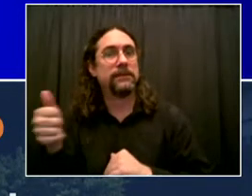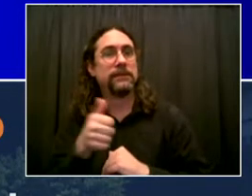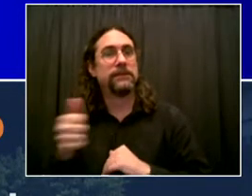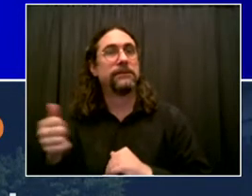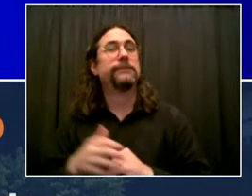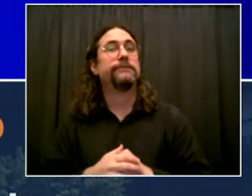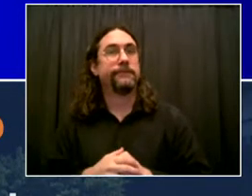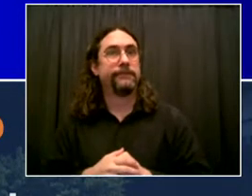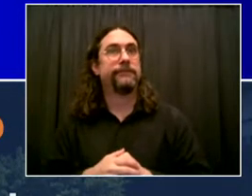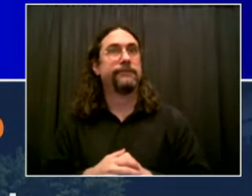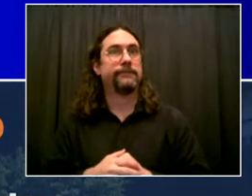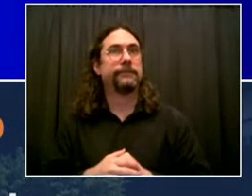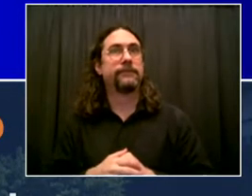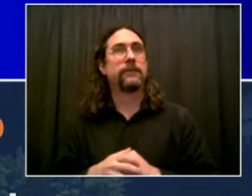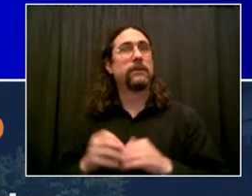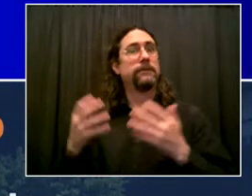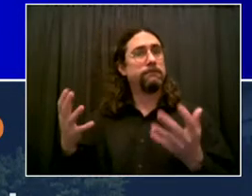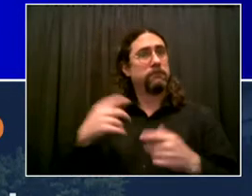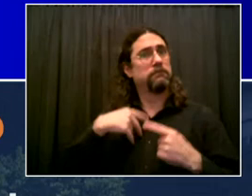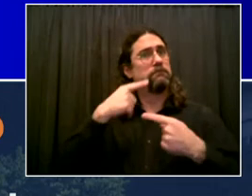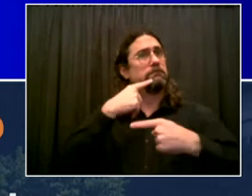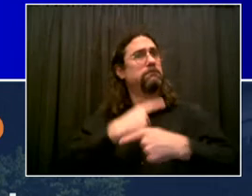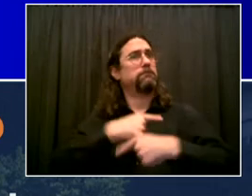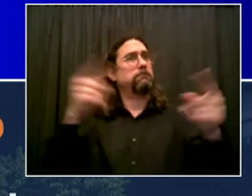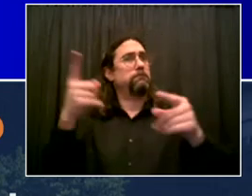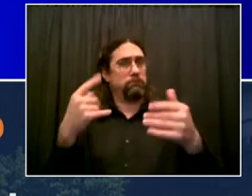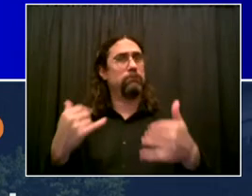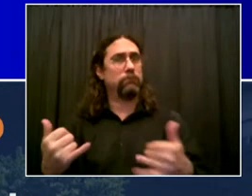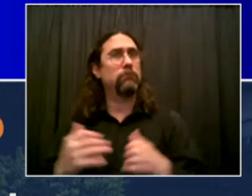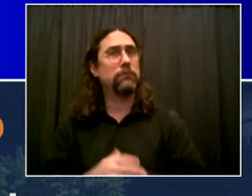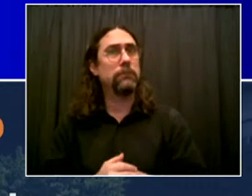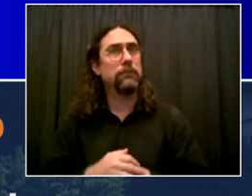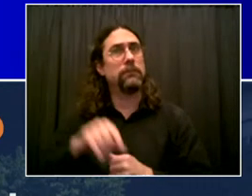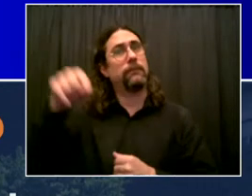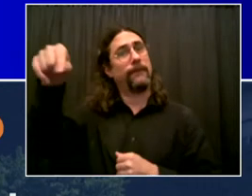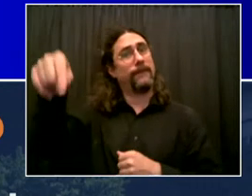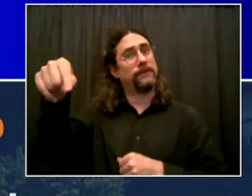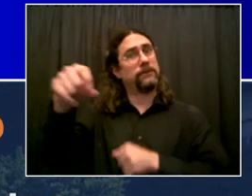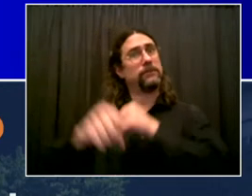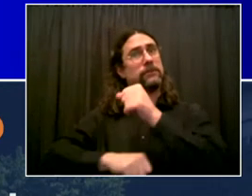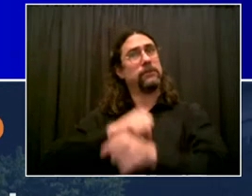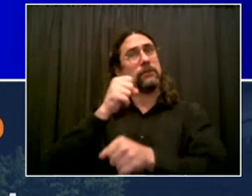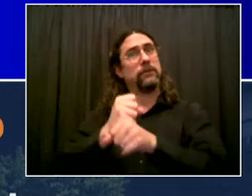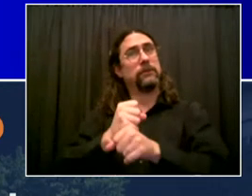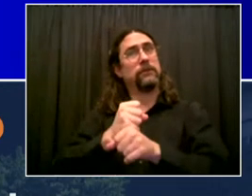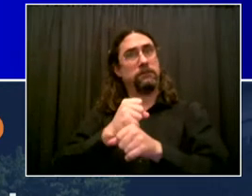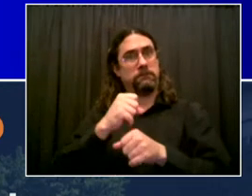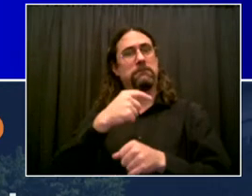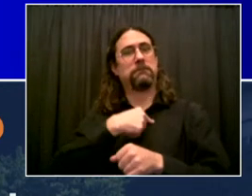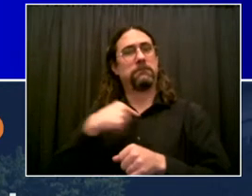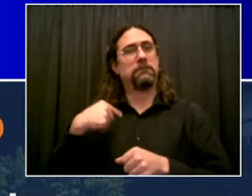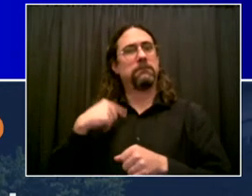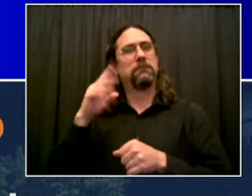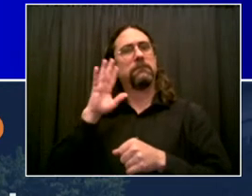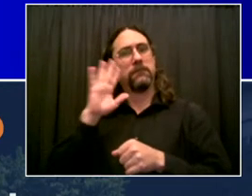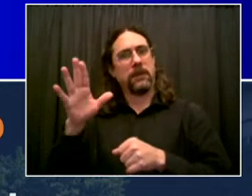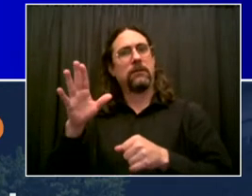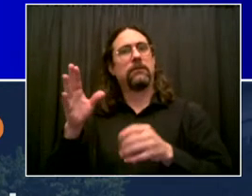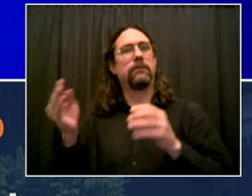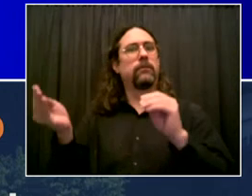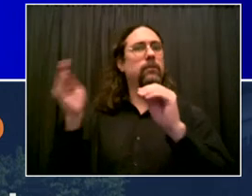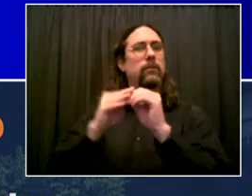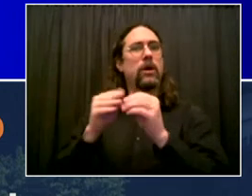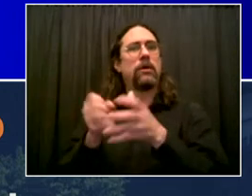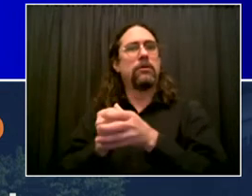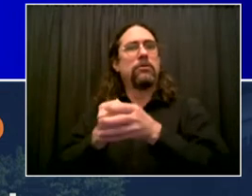complete 28 miles, 28 miles of new and improved busways and bus lanes. That will